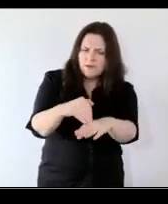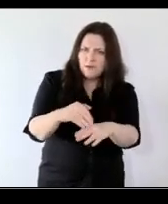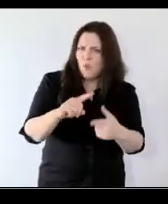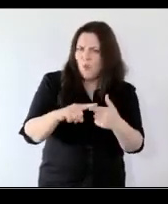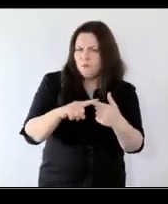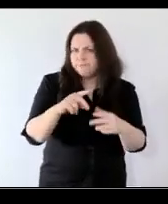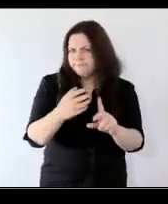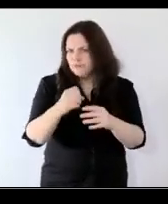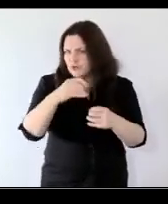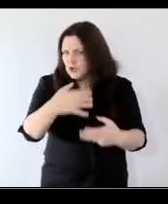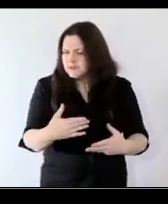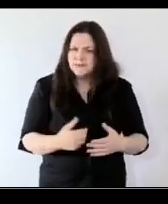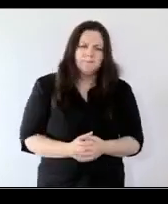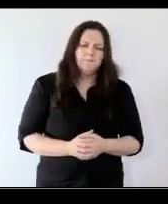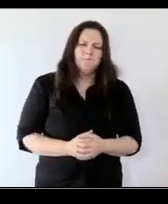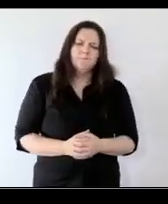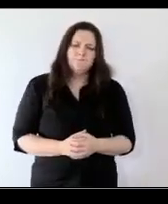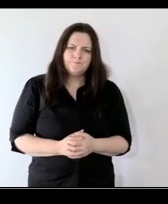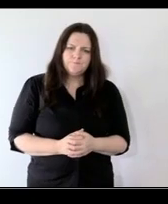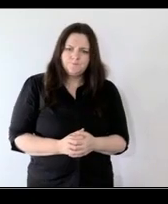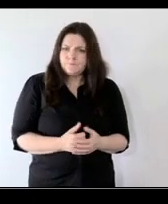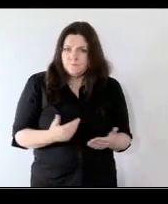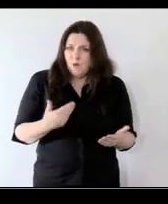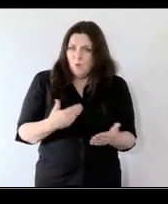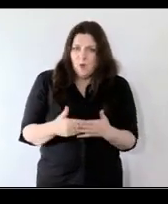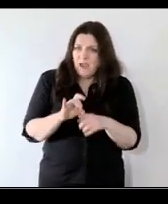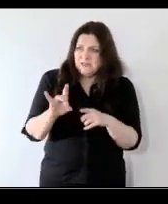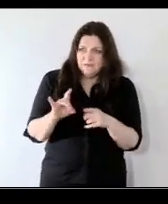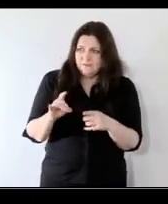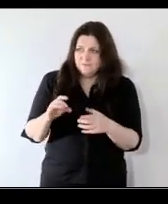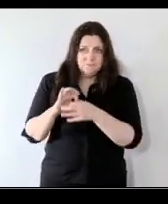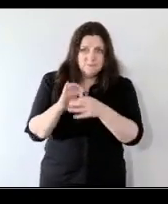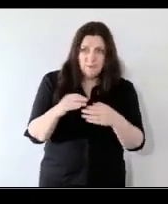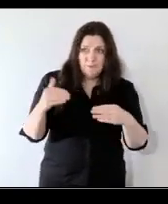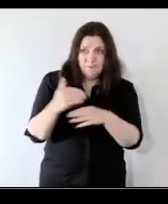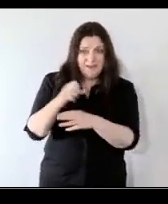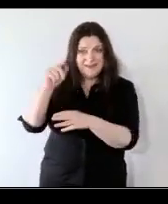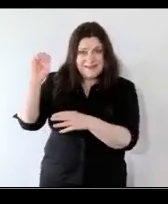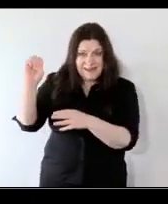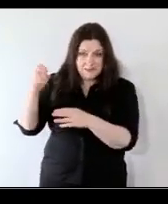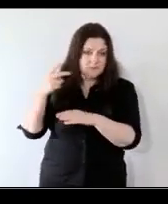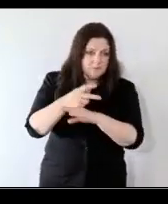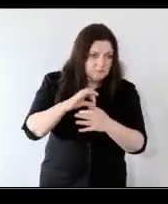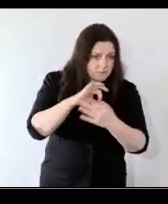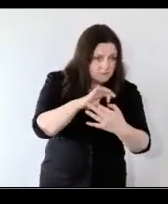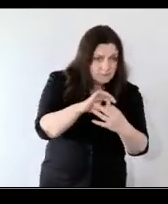then we also need to know what interventions by the state are working or not working or could work differently